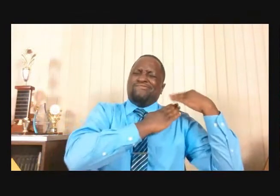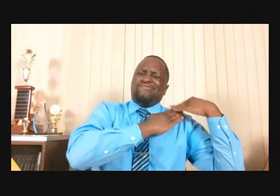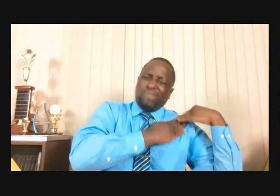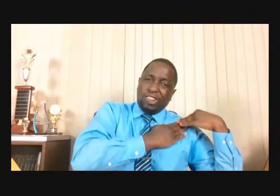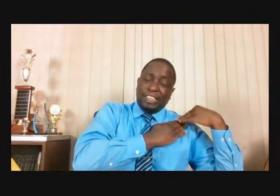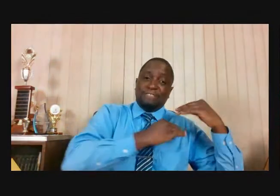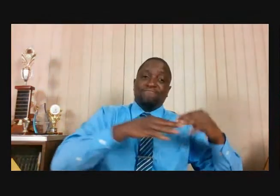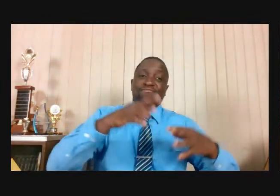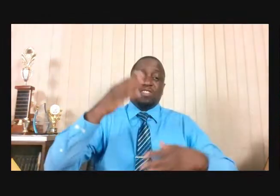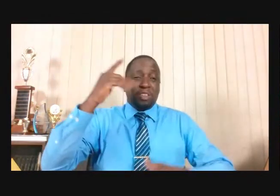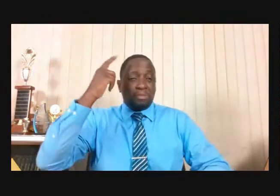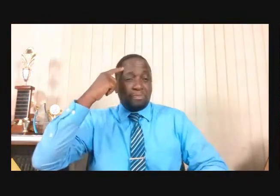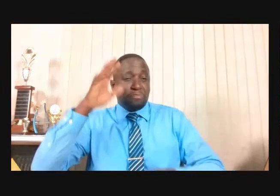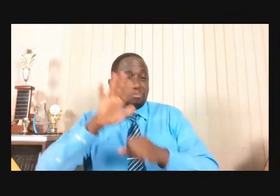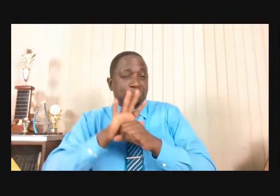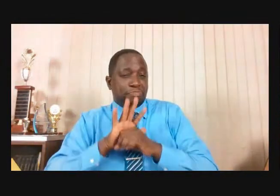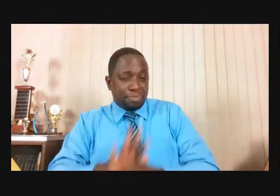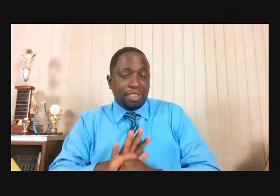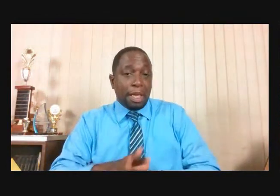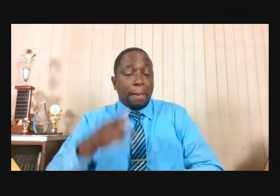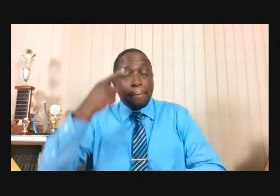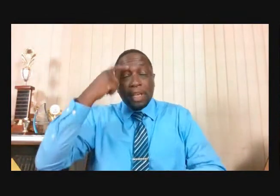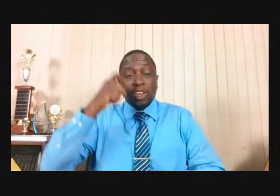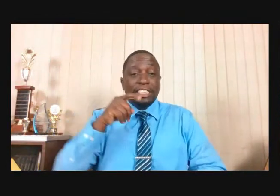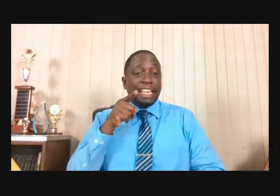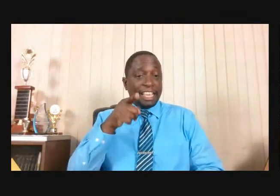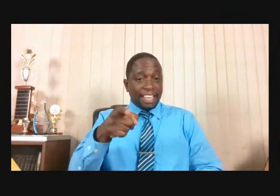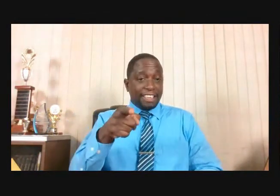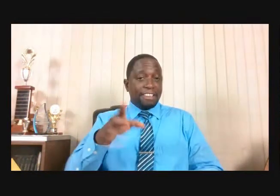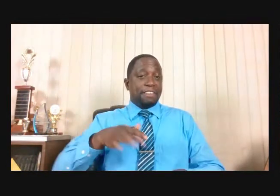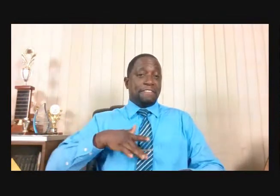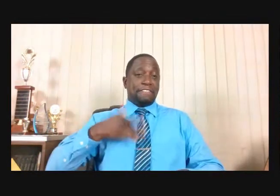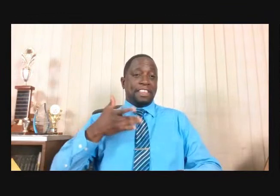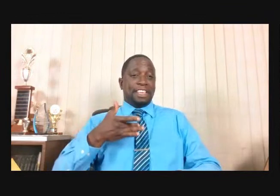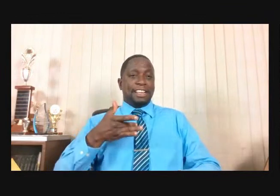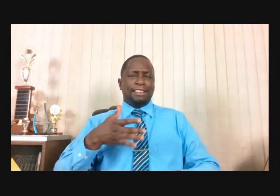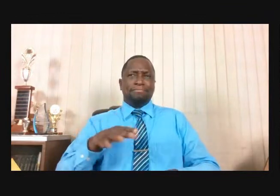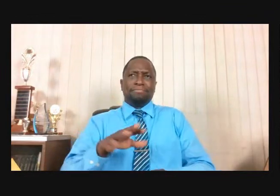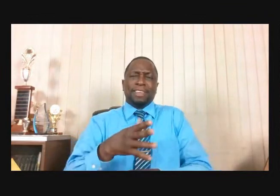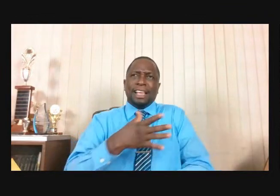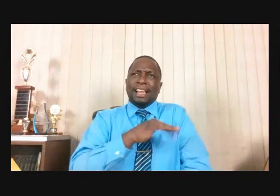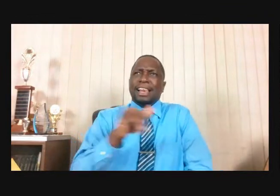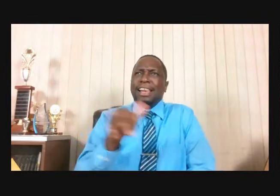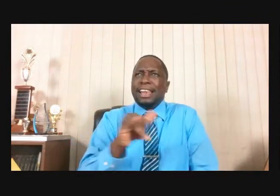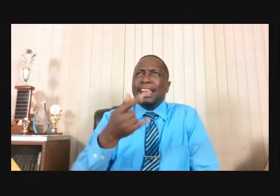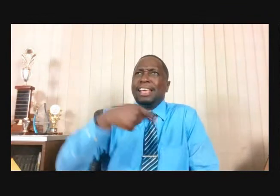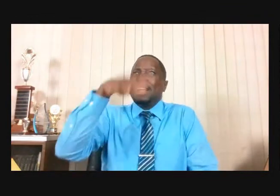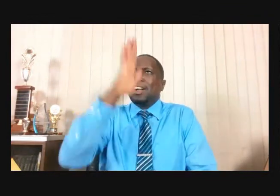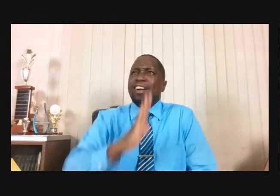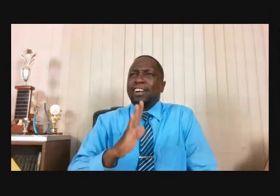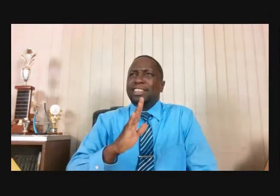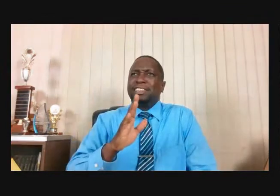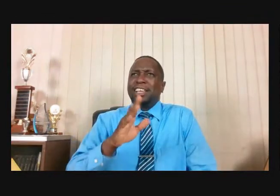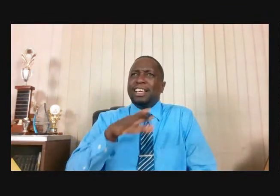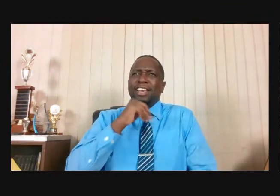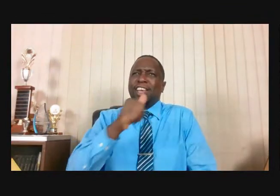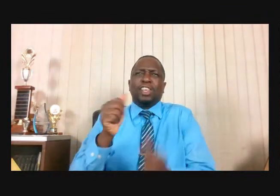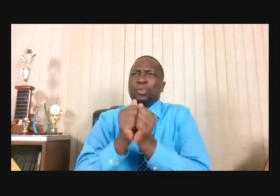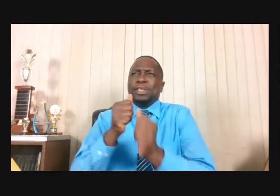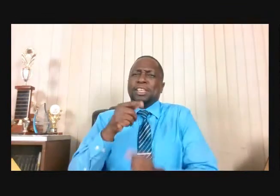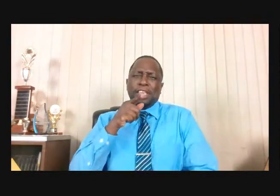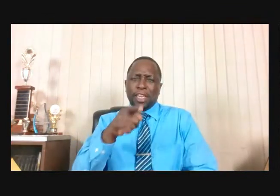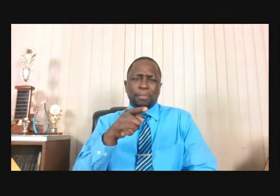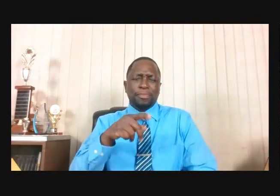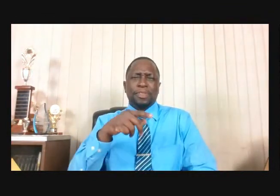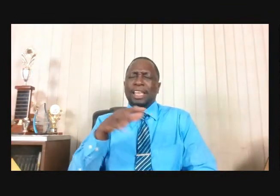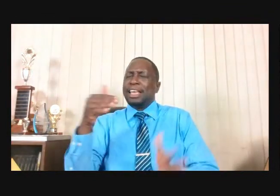Abandoned By God Then There's A Change In Thinking And Concentration You